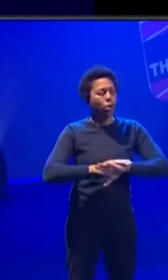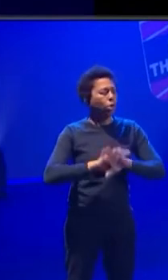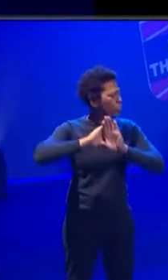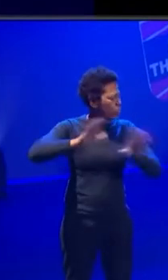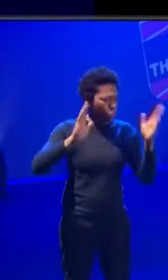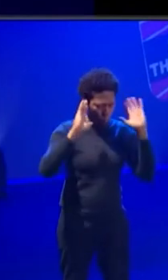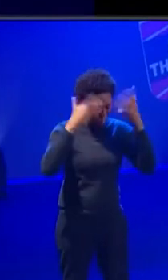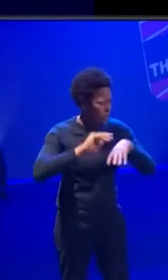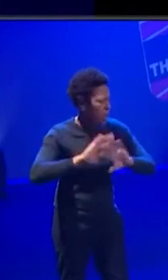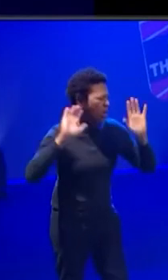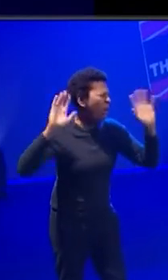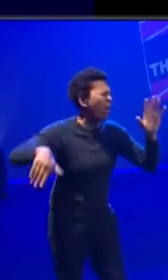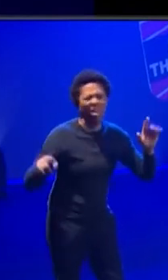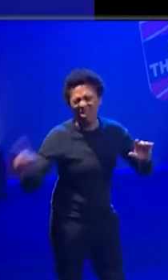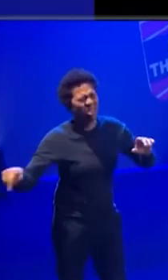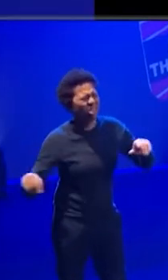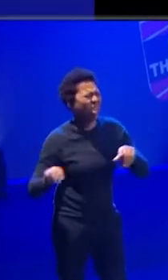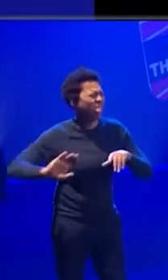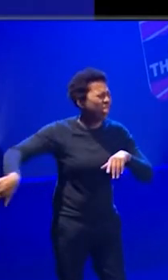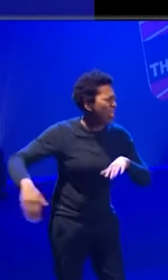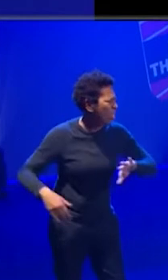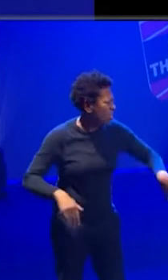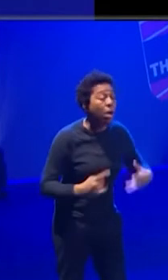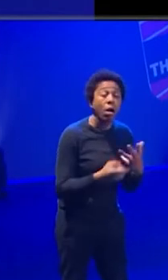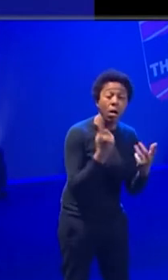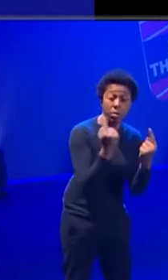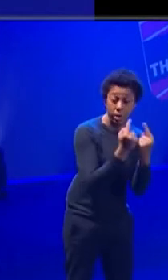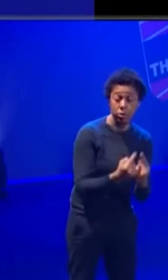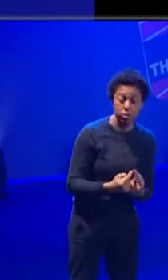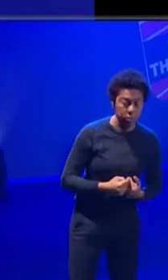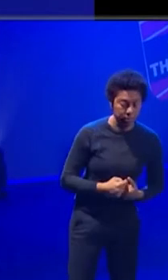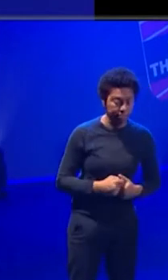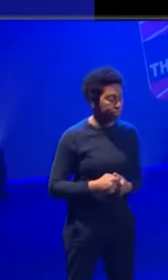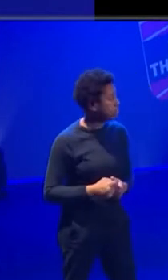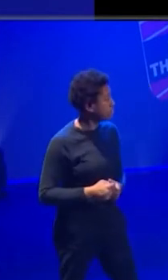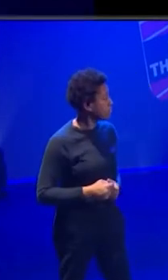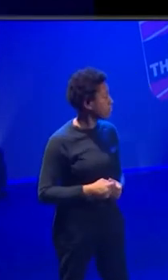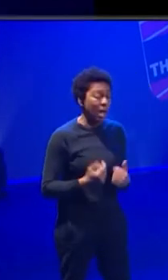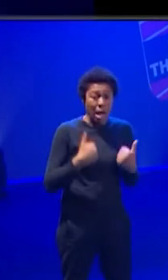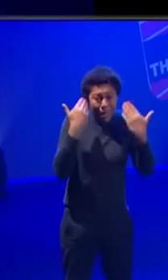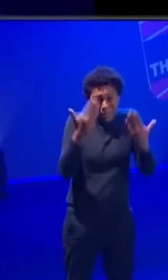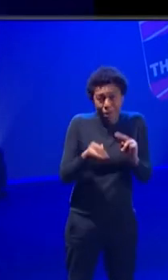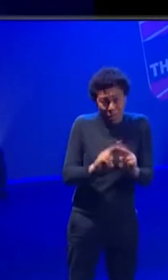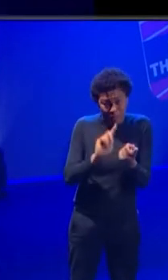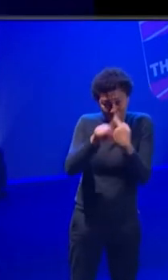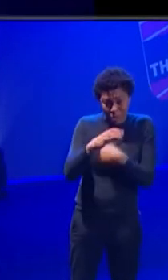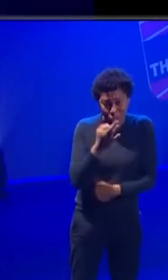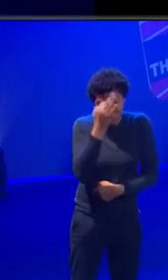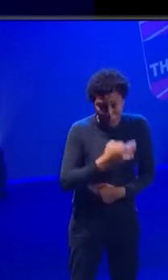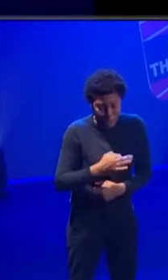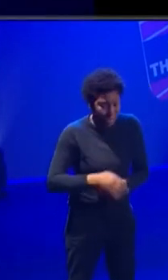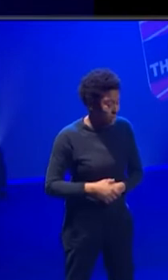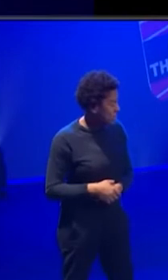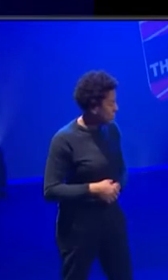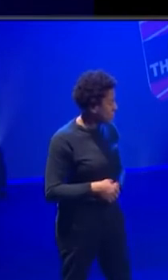that away from everyone else. So I don't know whether that's really advice, but that's the best I can do. Perfect. Thank